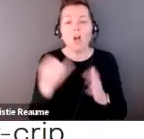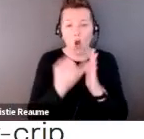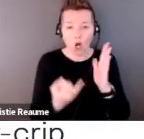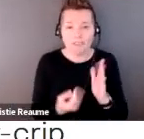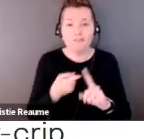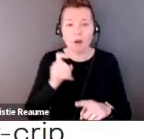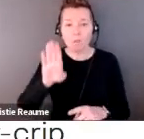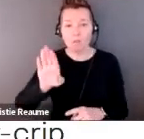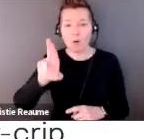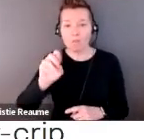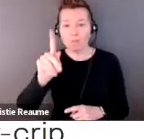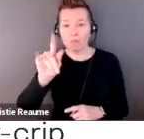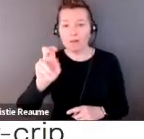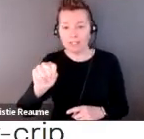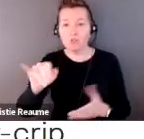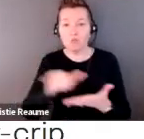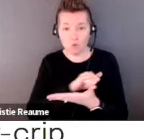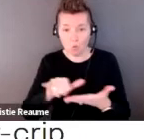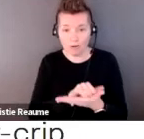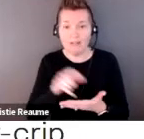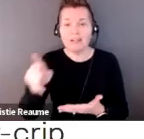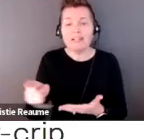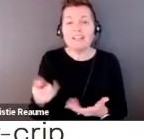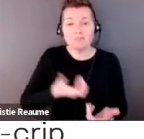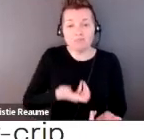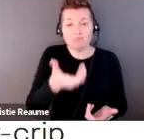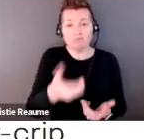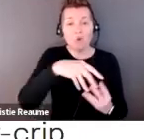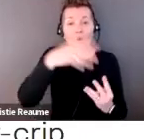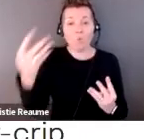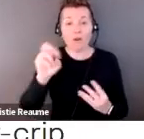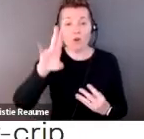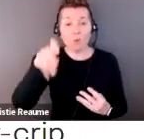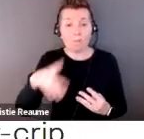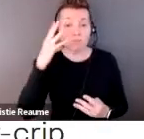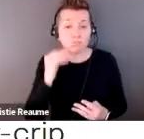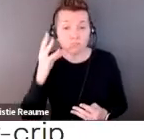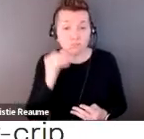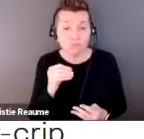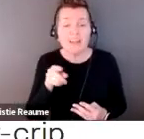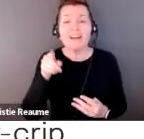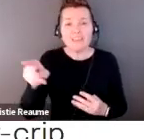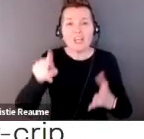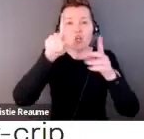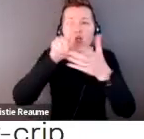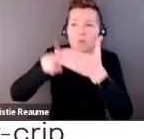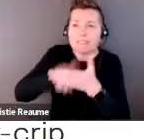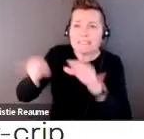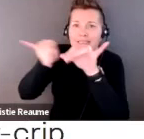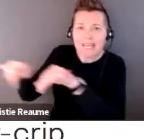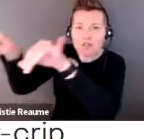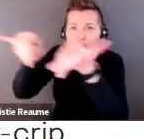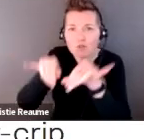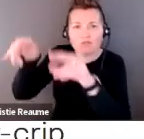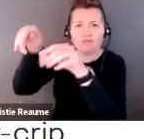by queer crip experience, they work to critique standards of productivity, notions of normative embodiment,